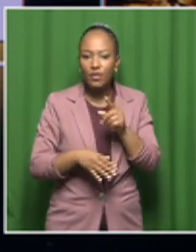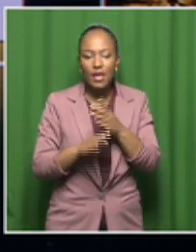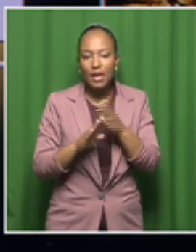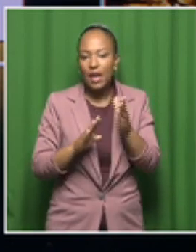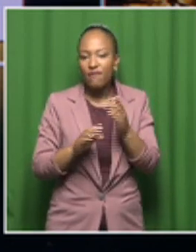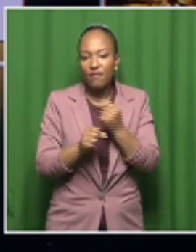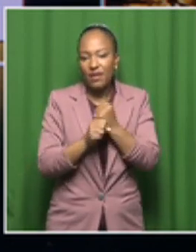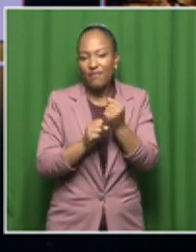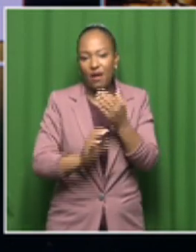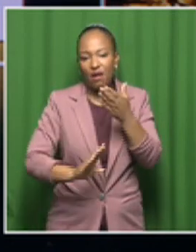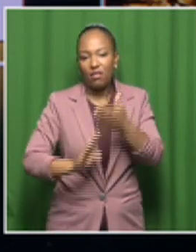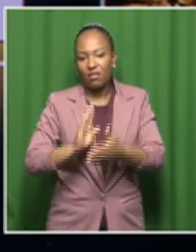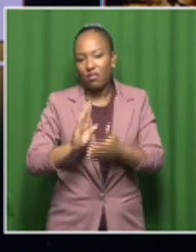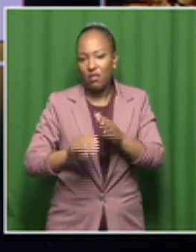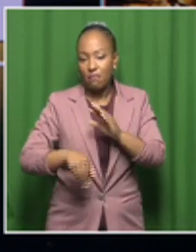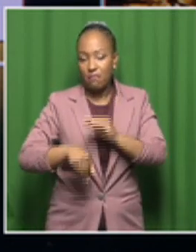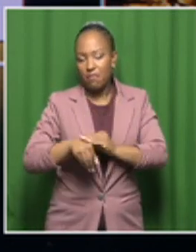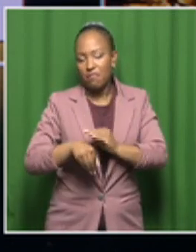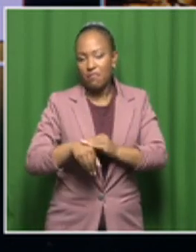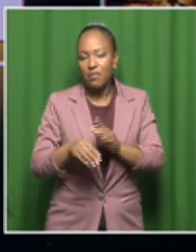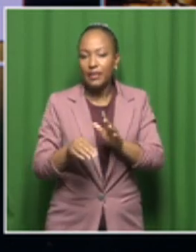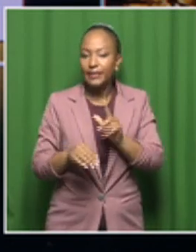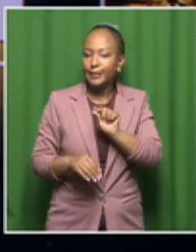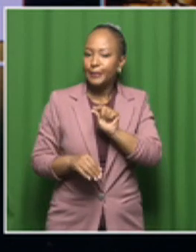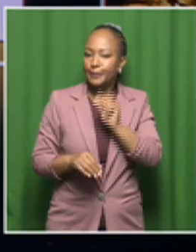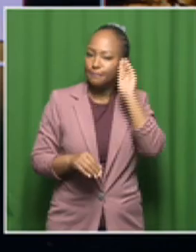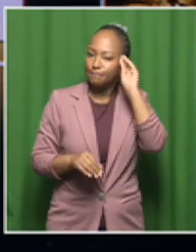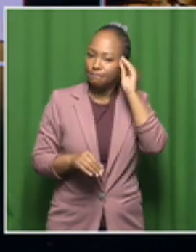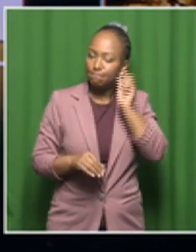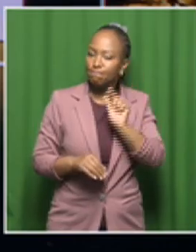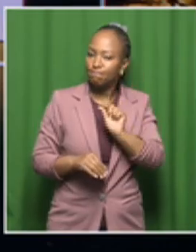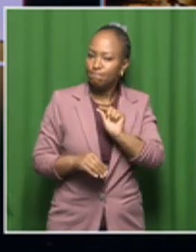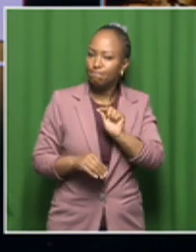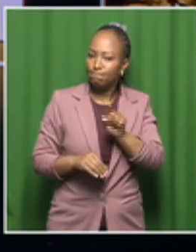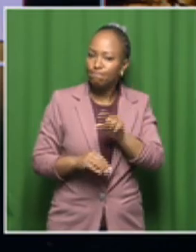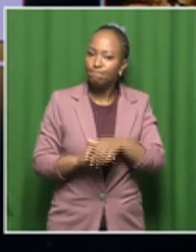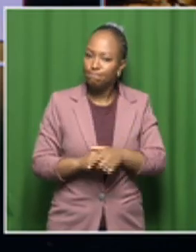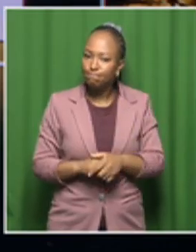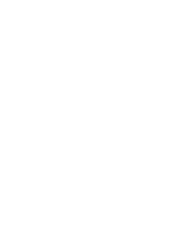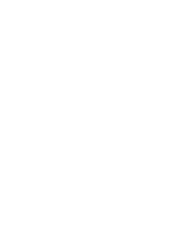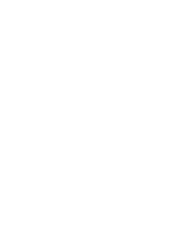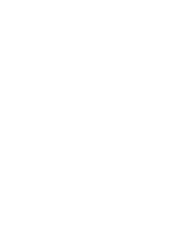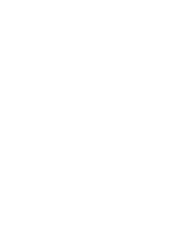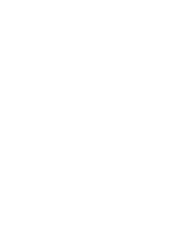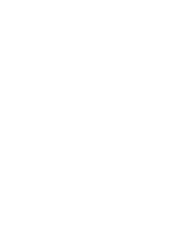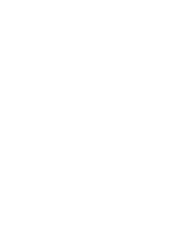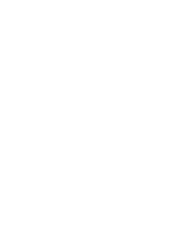one. It really is. But yeah, interesting, interesting ones coming from UNISA there.